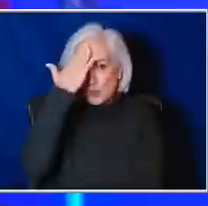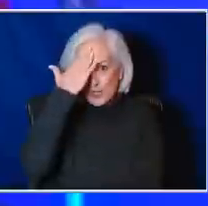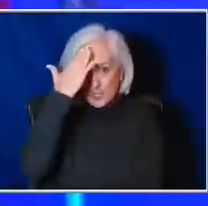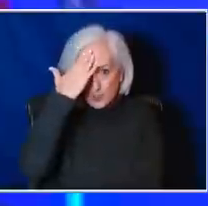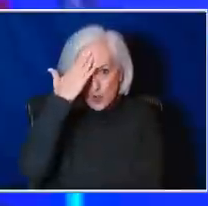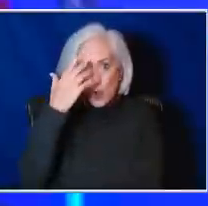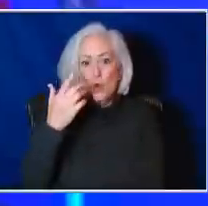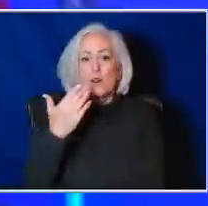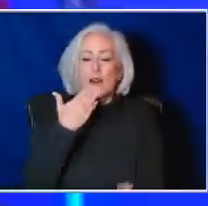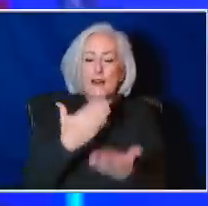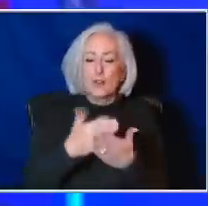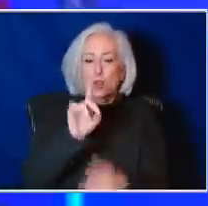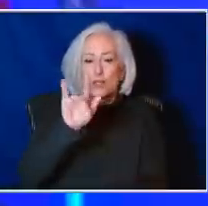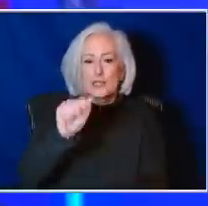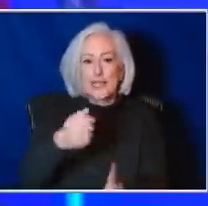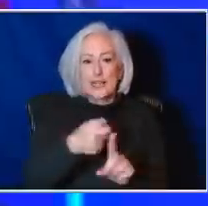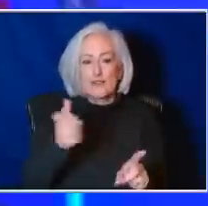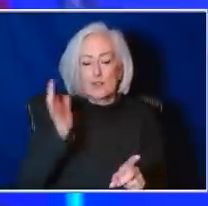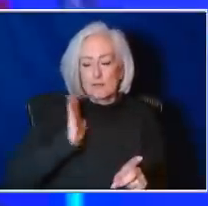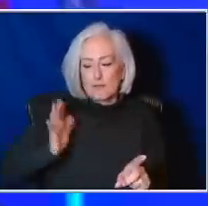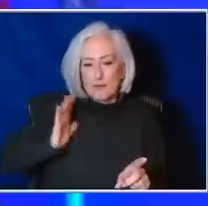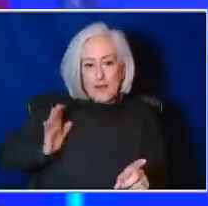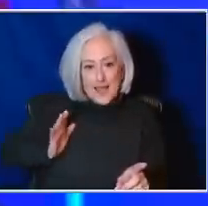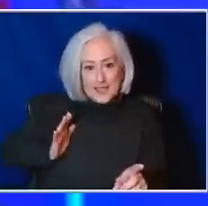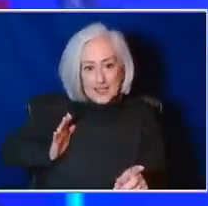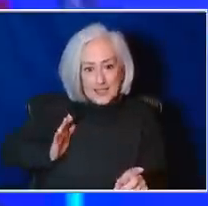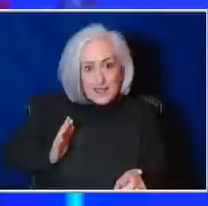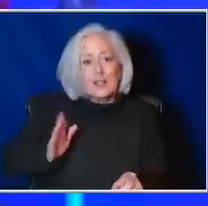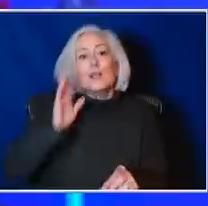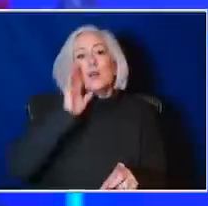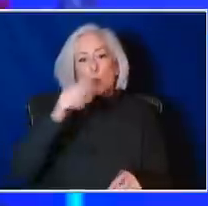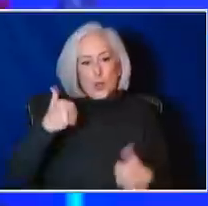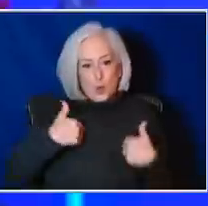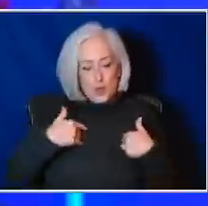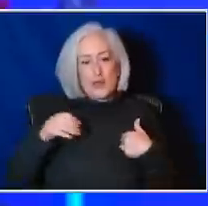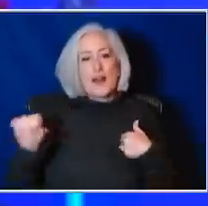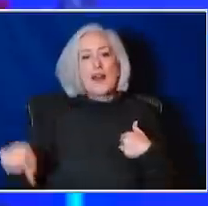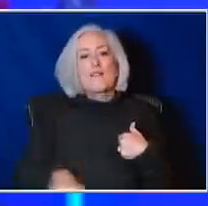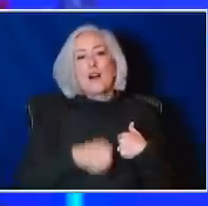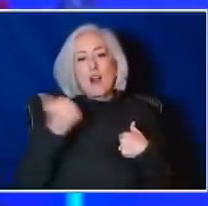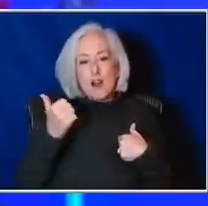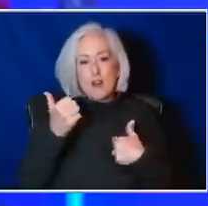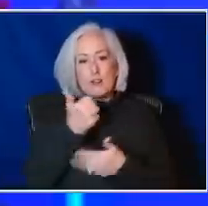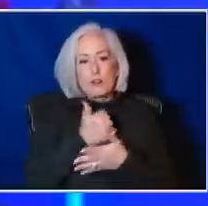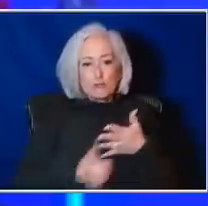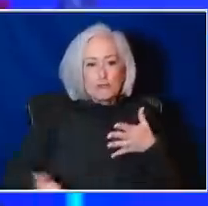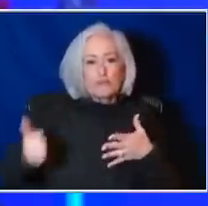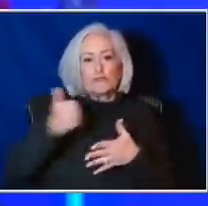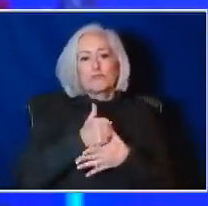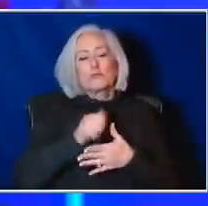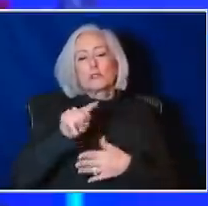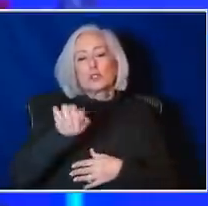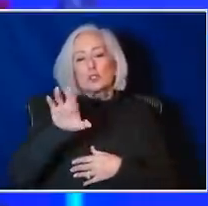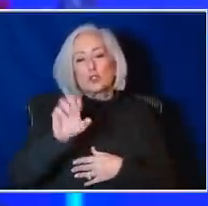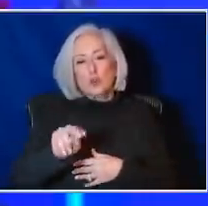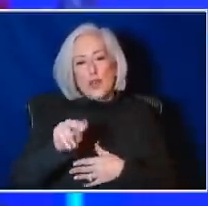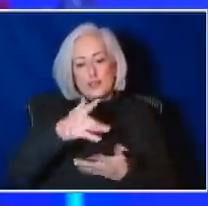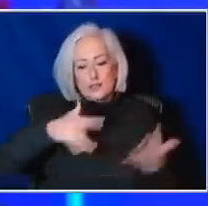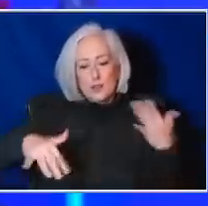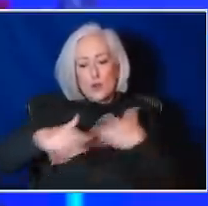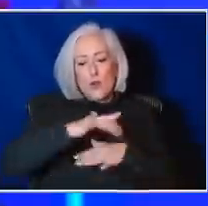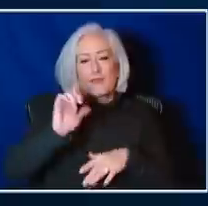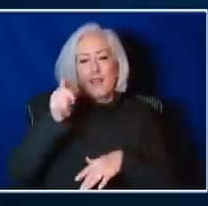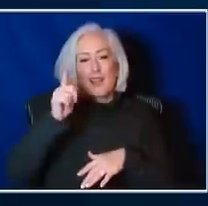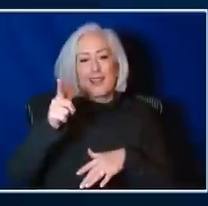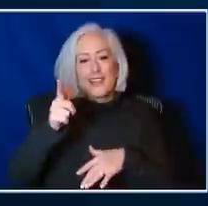good data from previous seasons, there will be other dominant influenza strains circulating later in the season